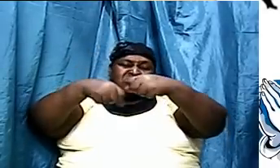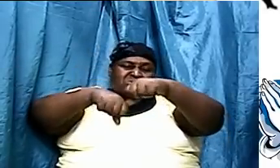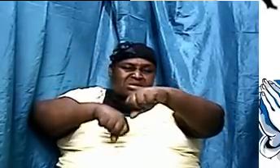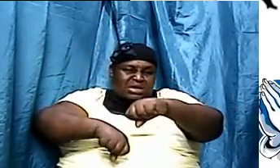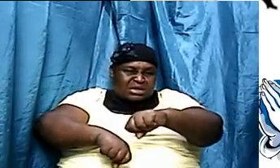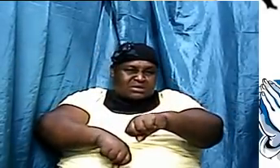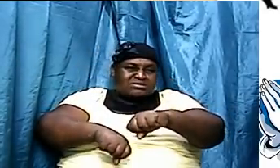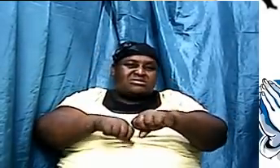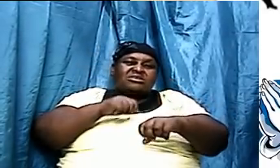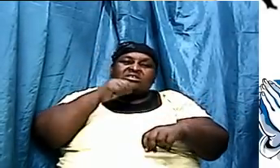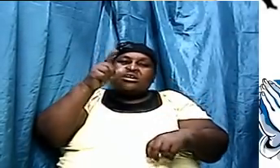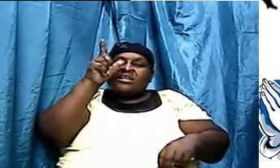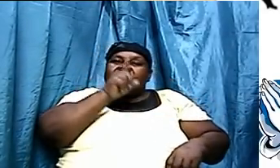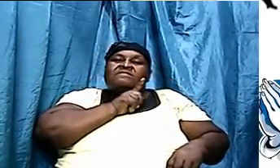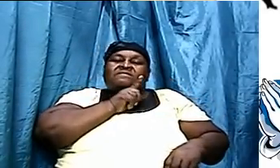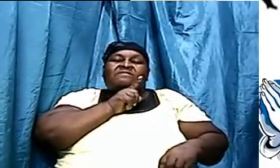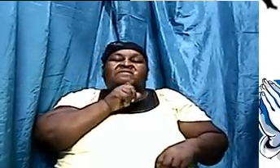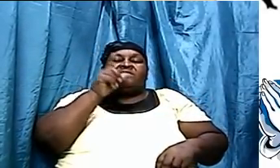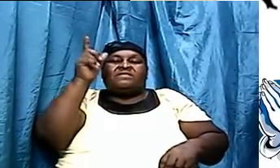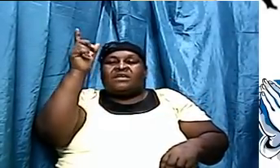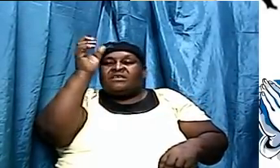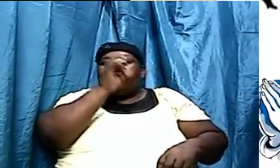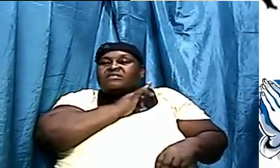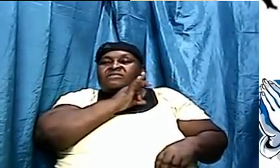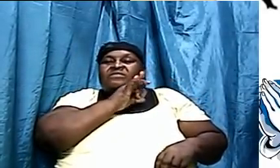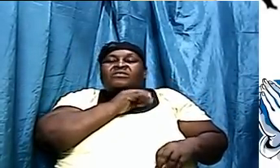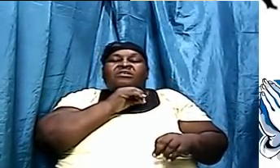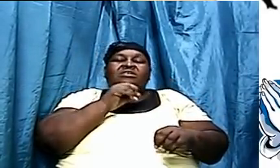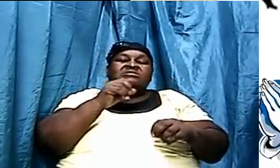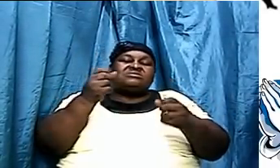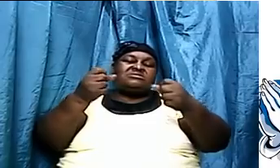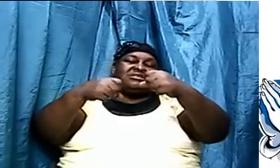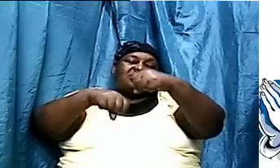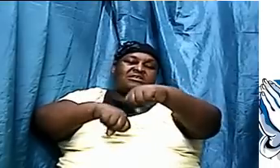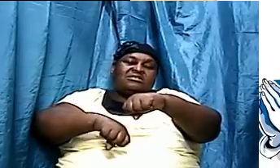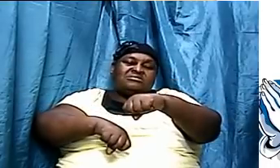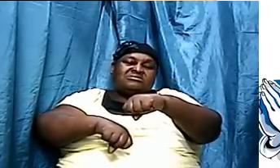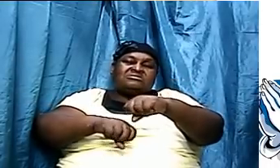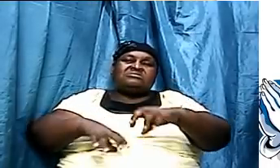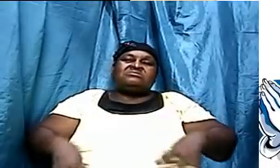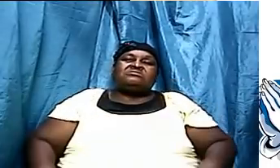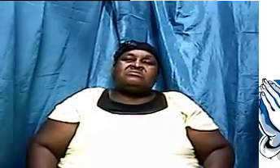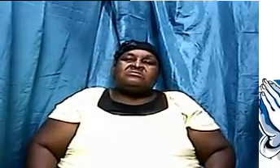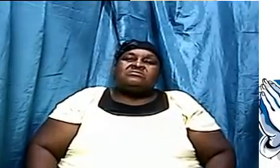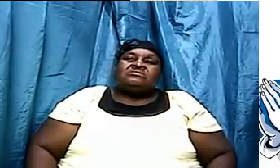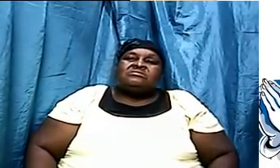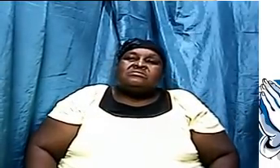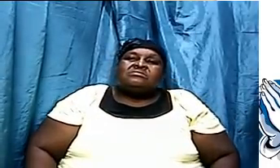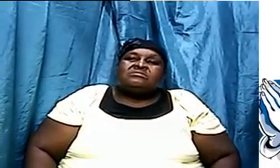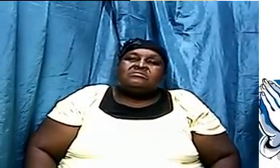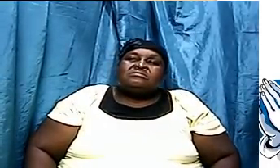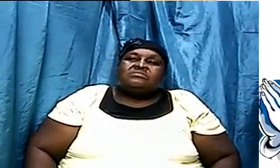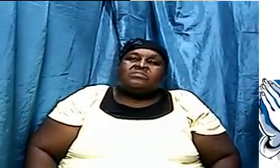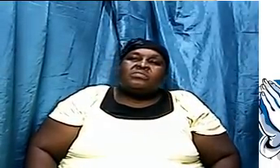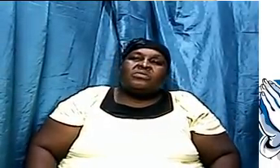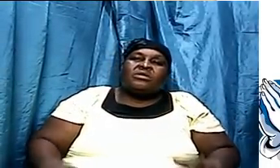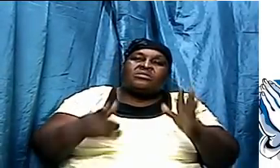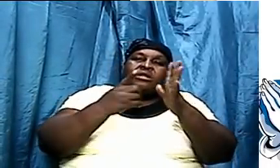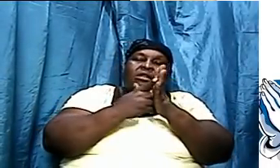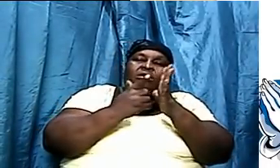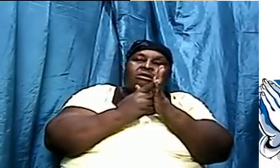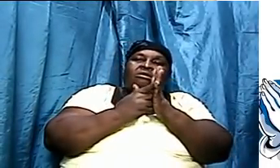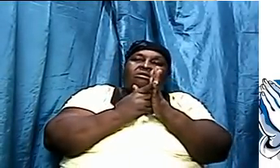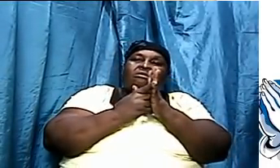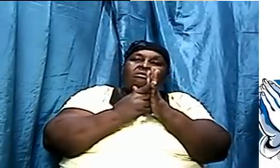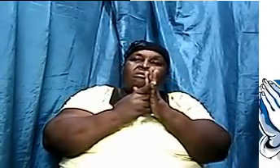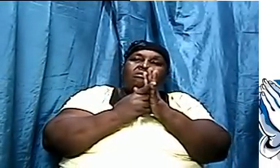law that is called the law of thermodynamics and you have the first law of thermodynamics which states that energy